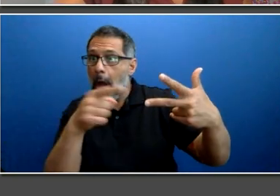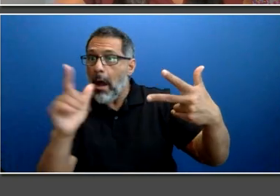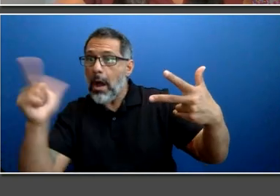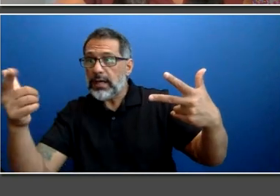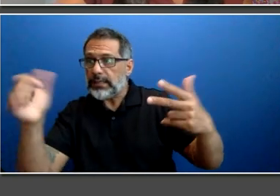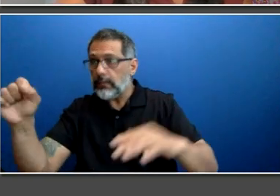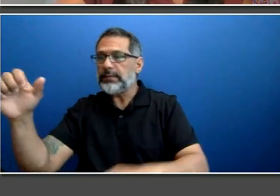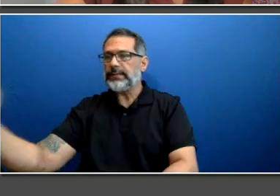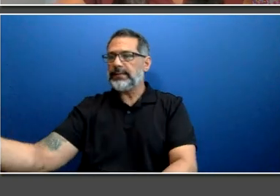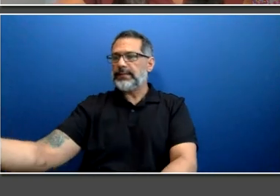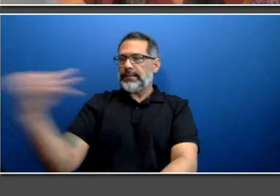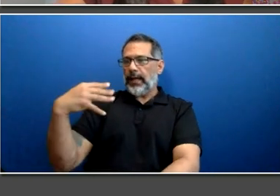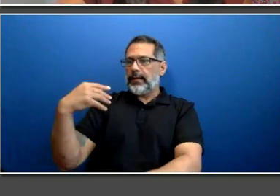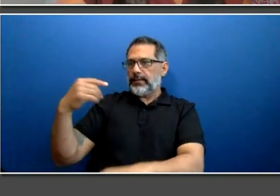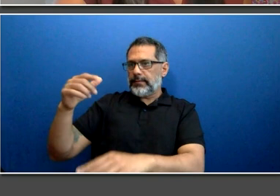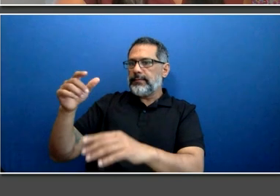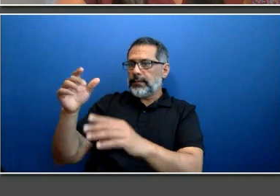available.